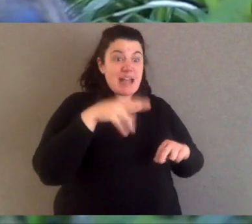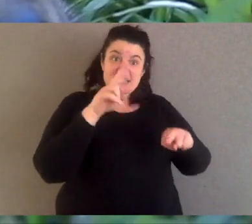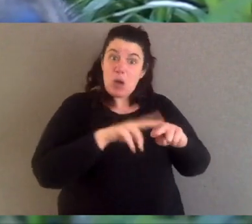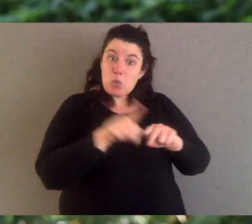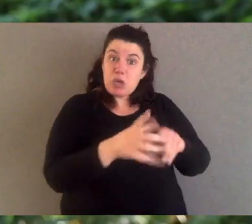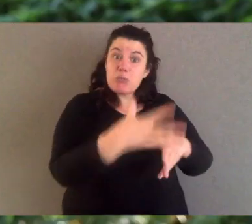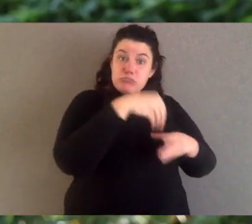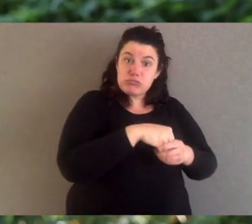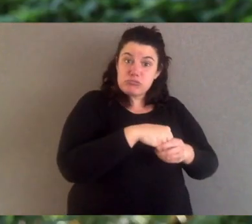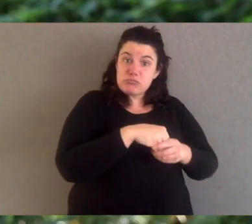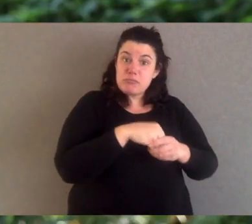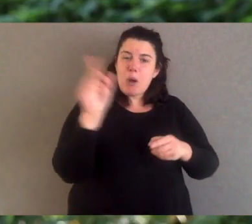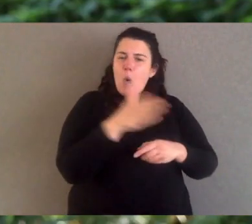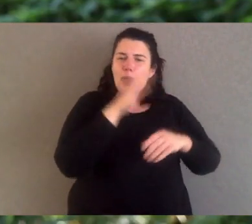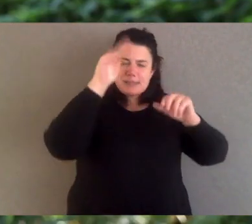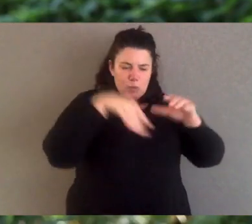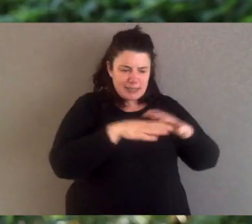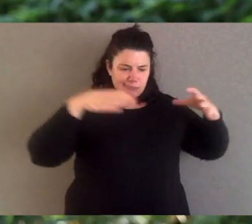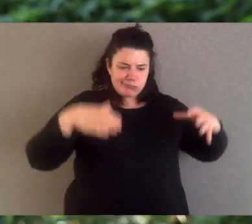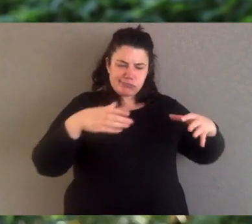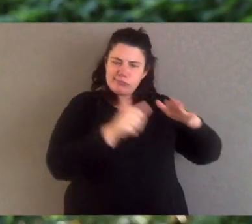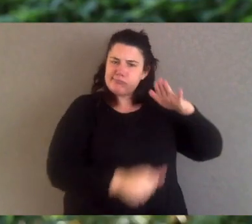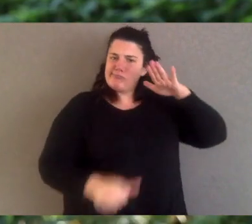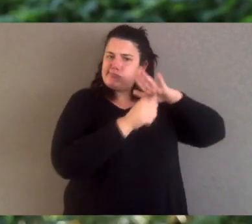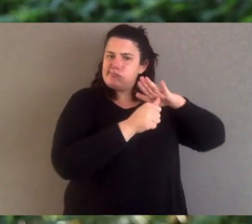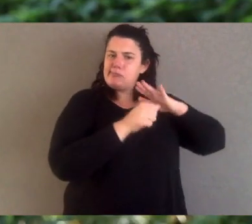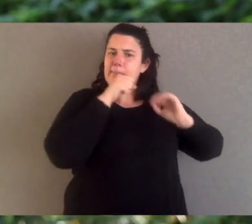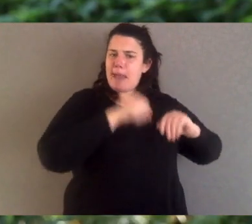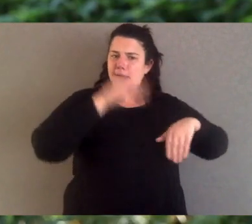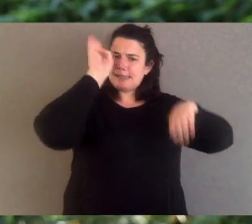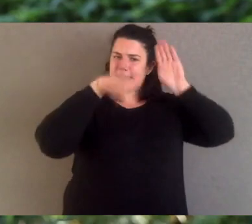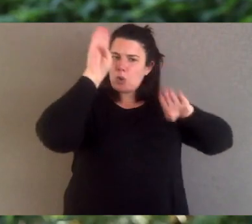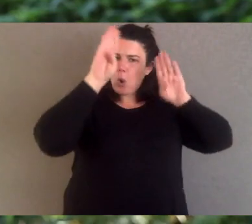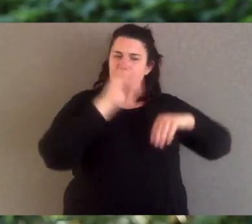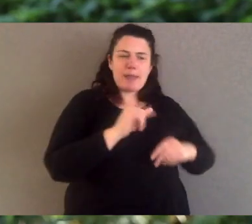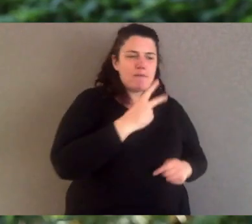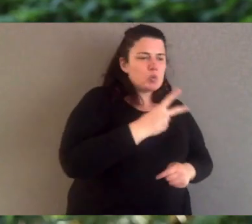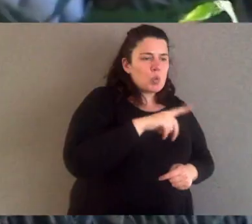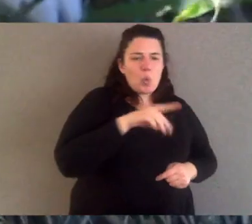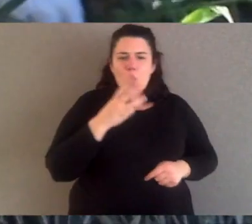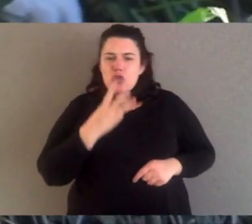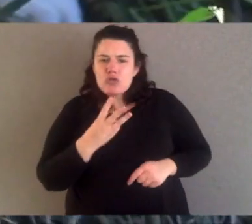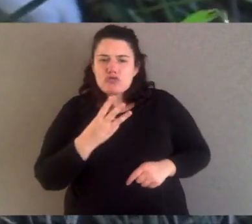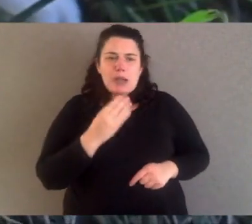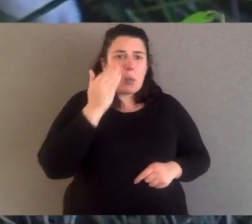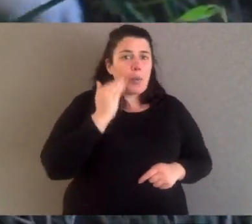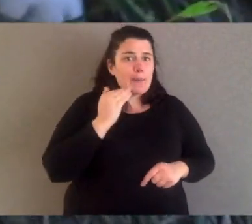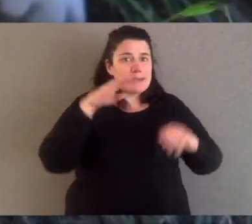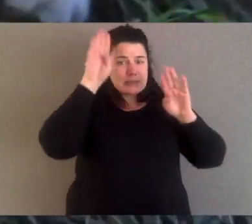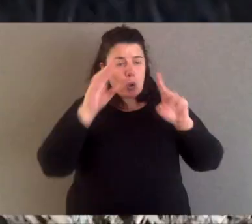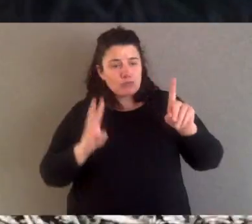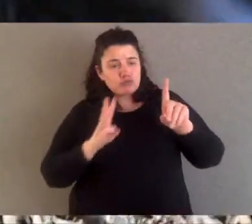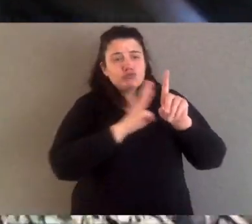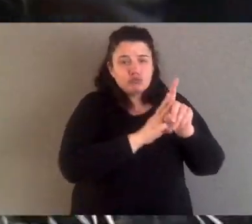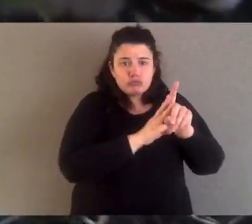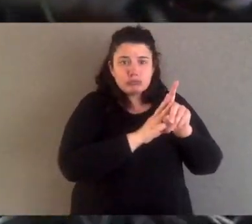have the alpha male and he might even have two or three females. But at one point if a female's got pups, the alpha male